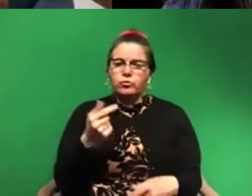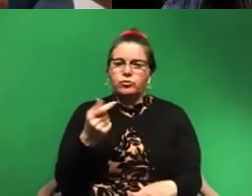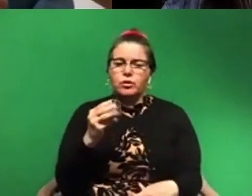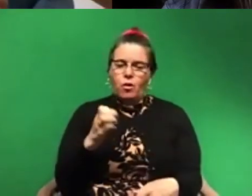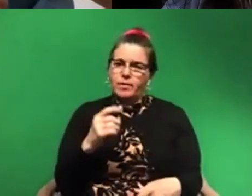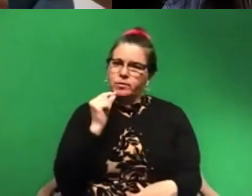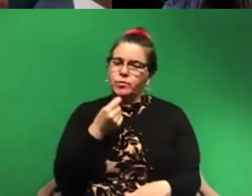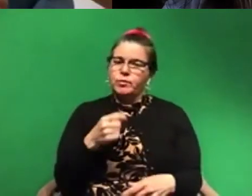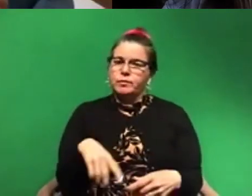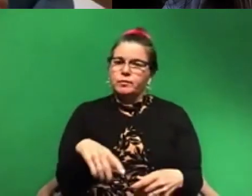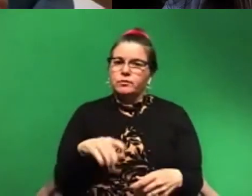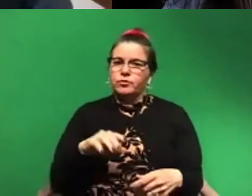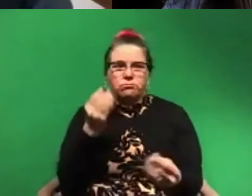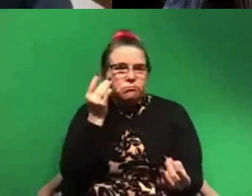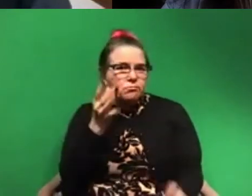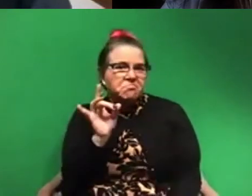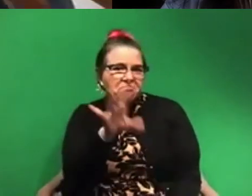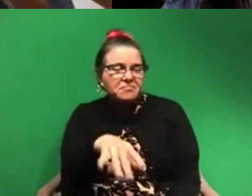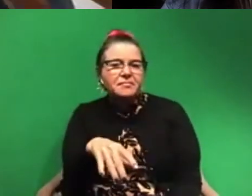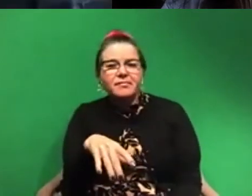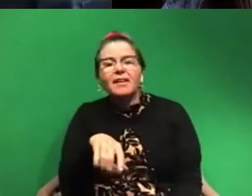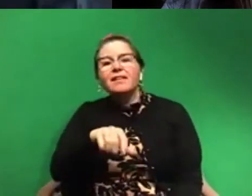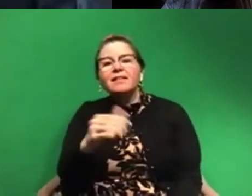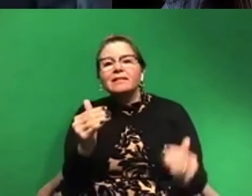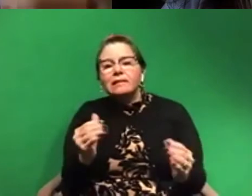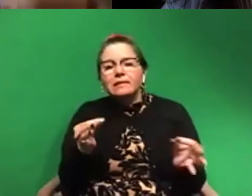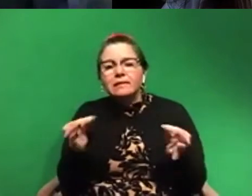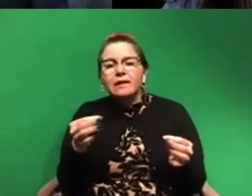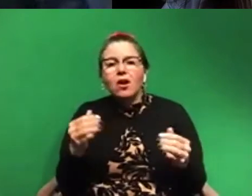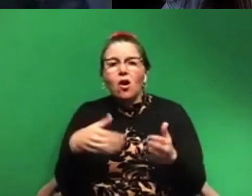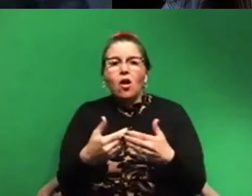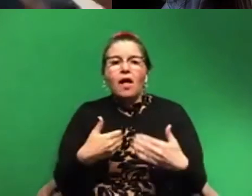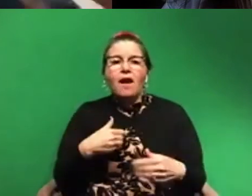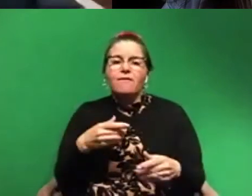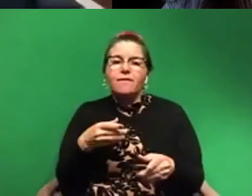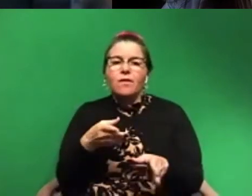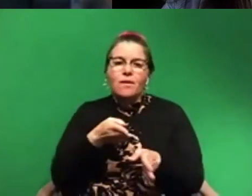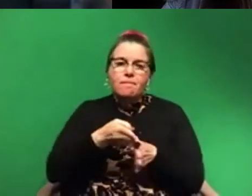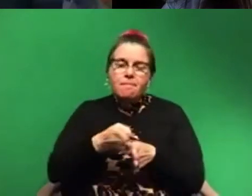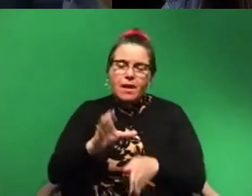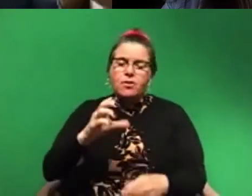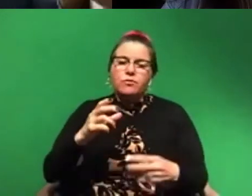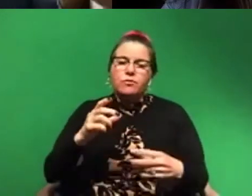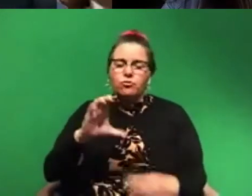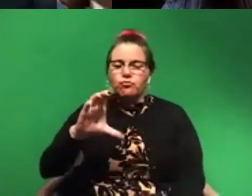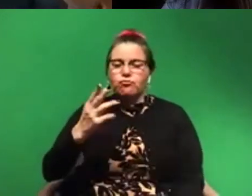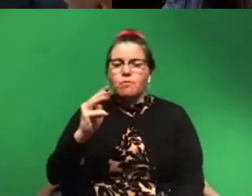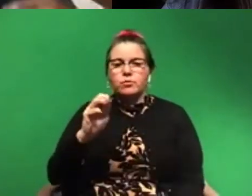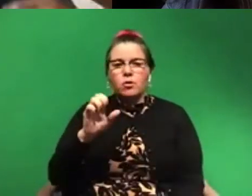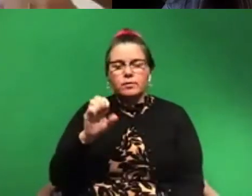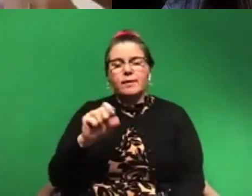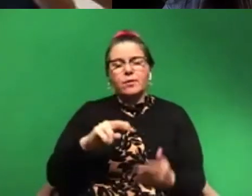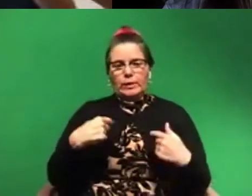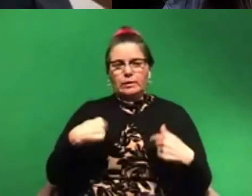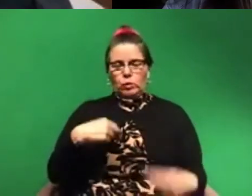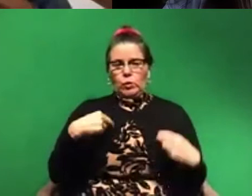just to let, just so little subroutine here. Um, we all have our main, uh, chromosomes, uh, and by we, I mean, humans, for example,